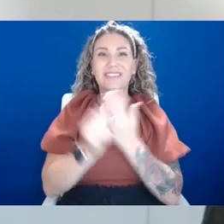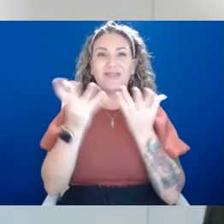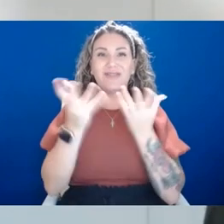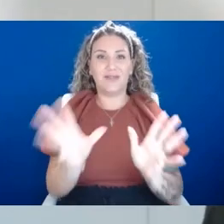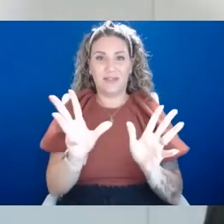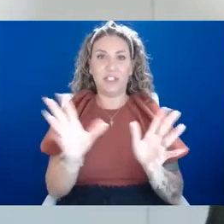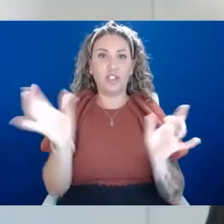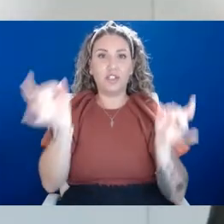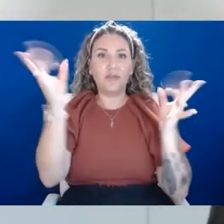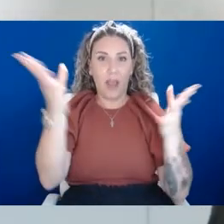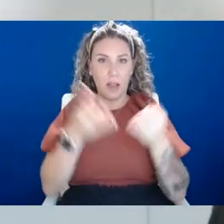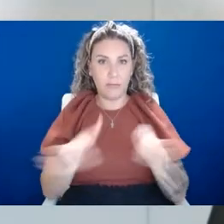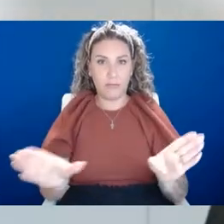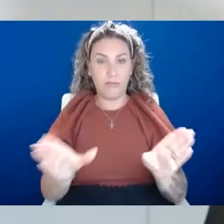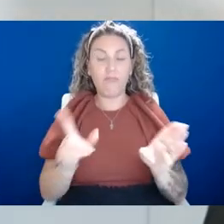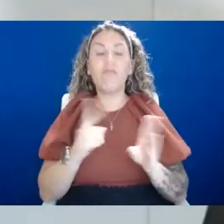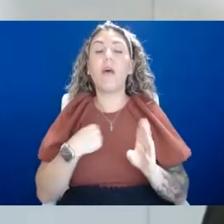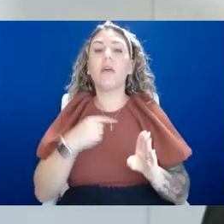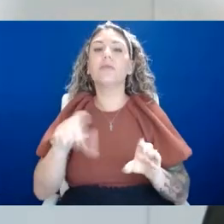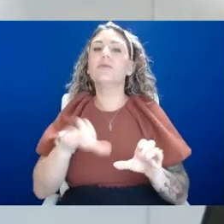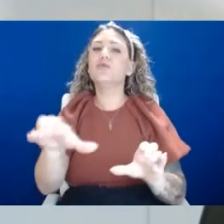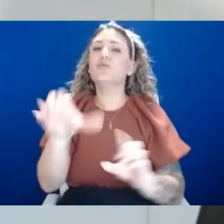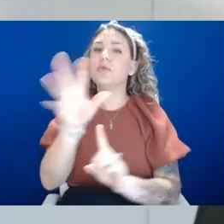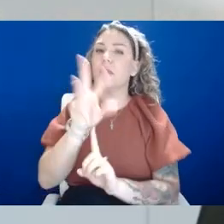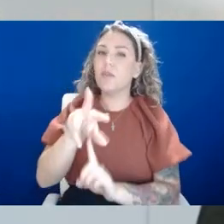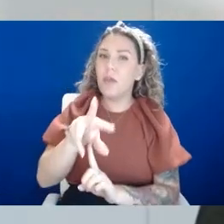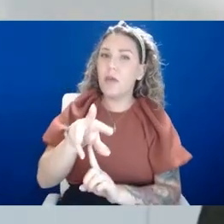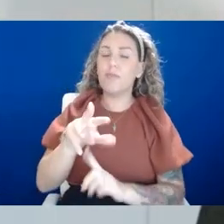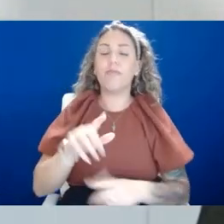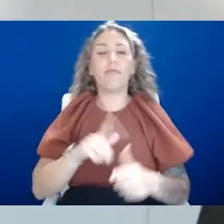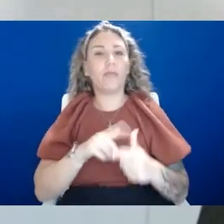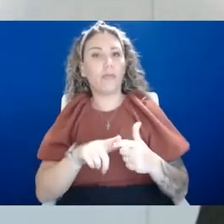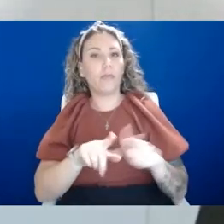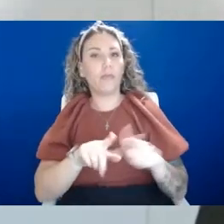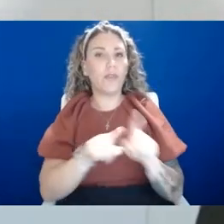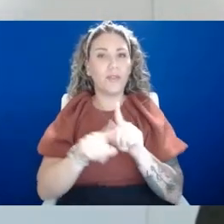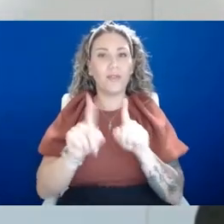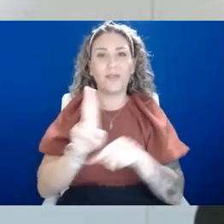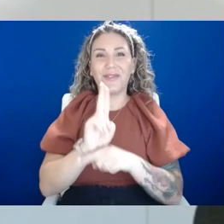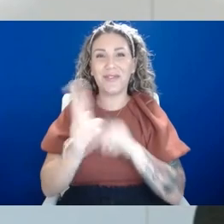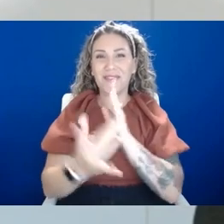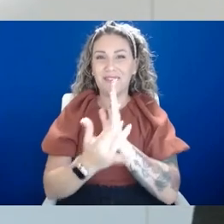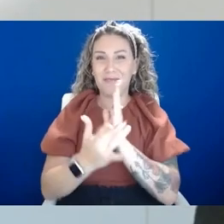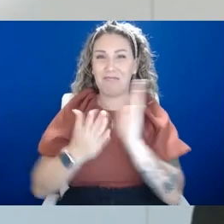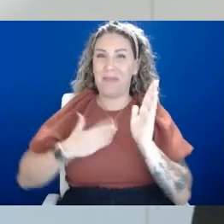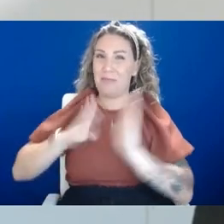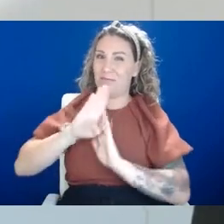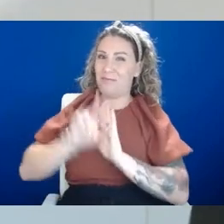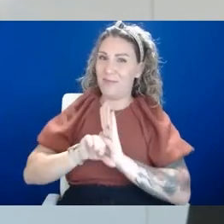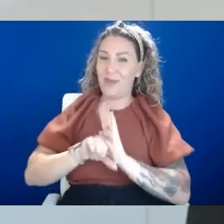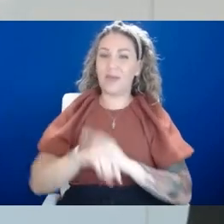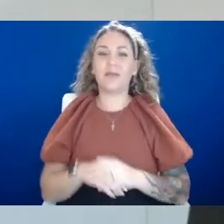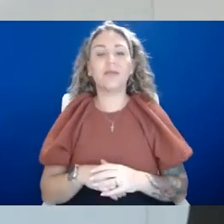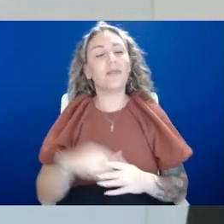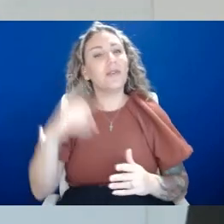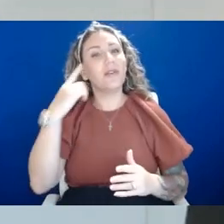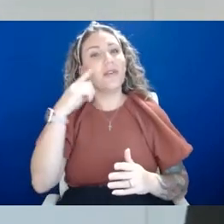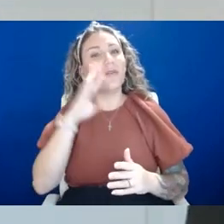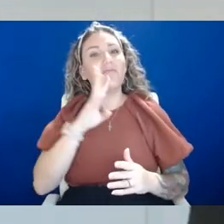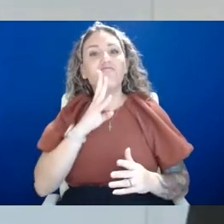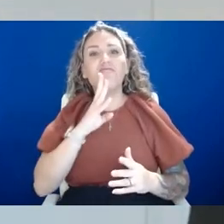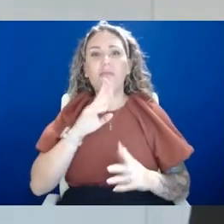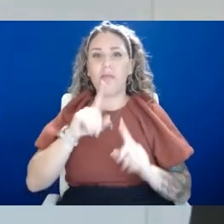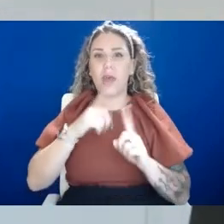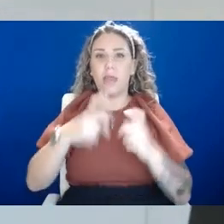So I do the true film and also I use technology because that's my background in order to talk about this problem. So